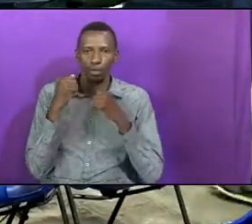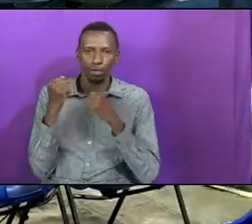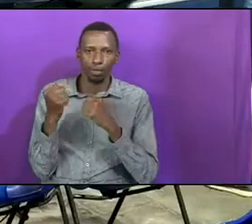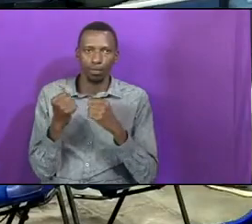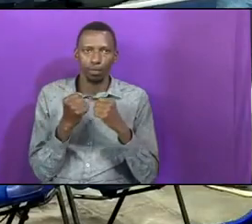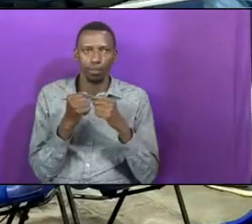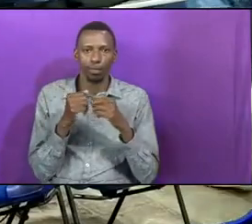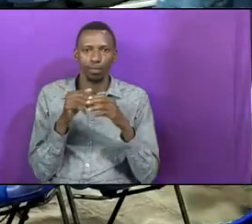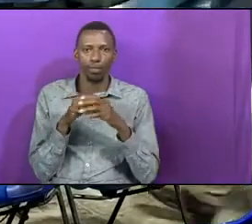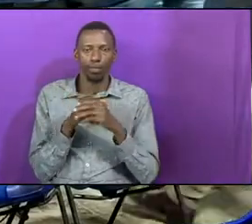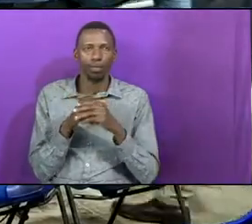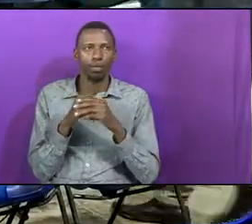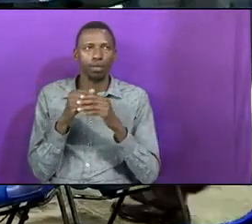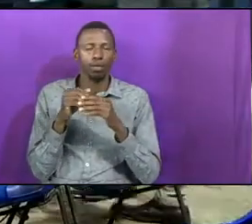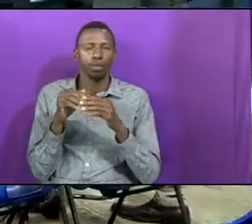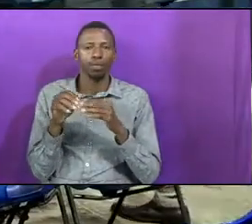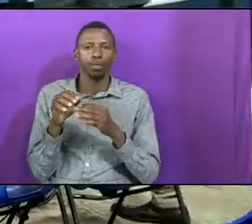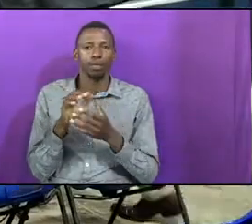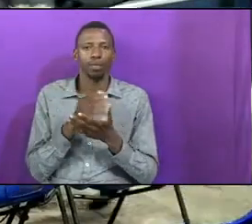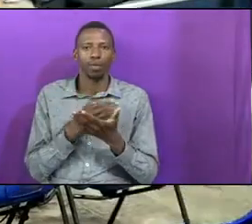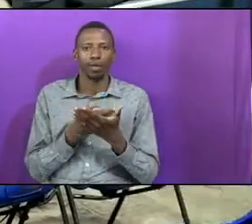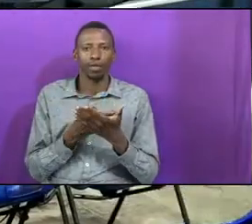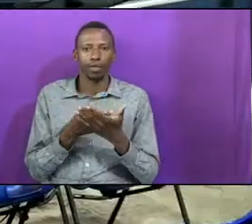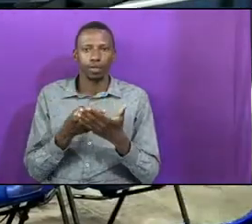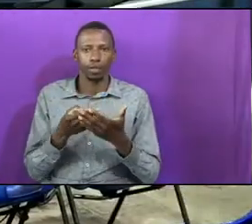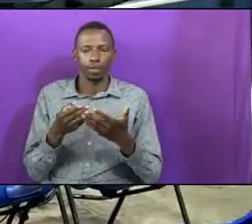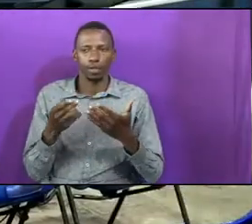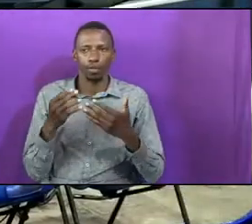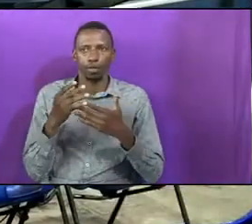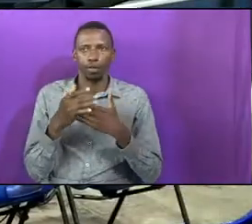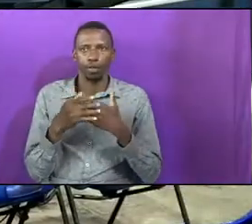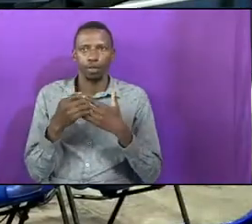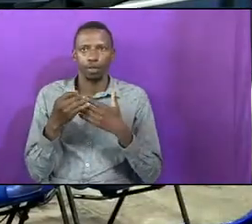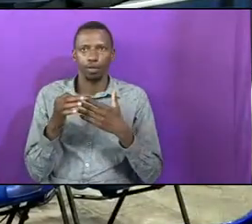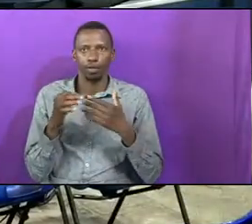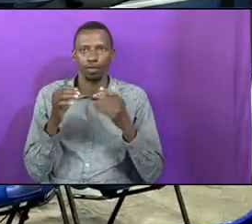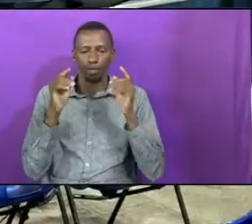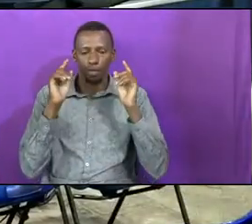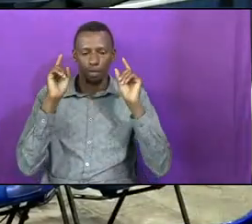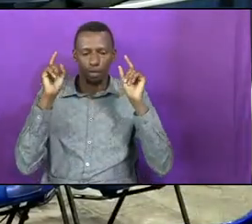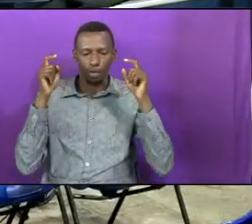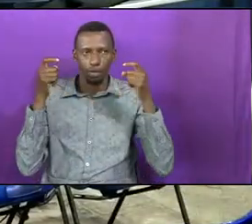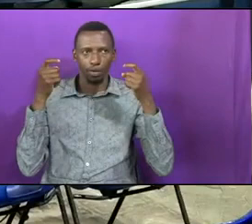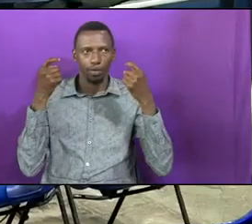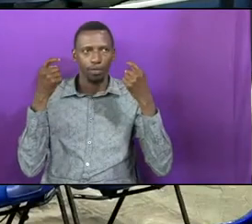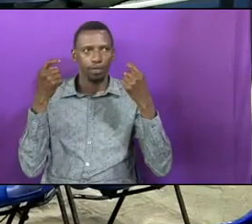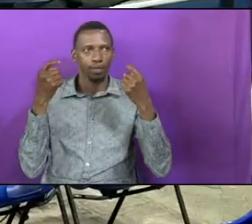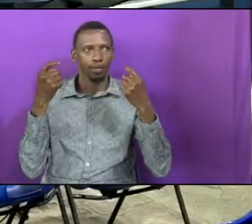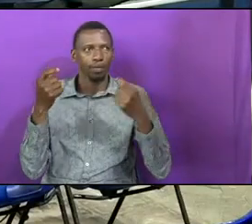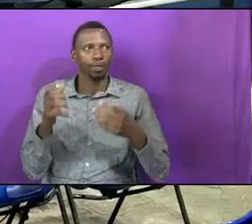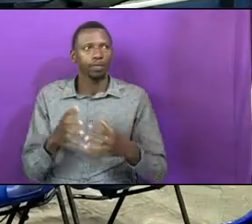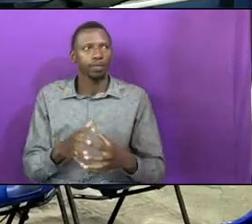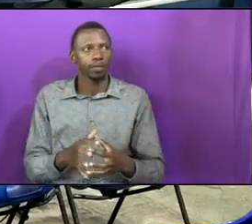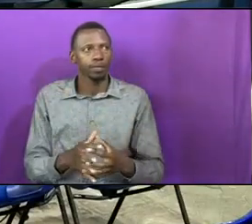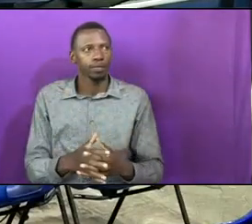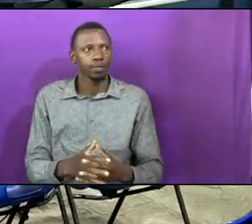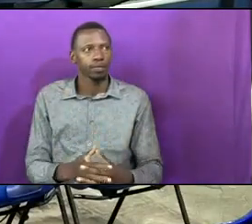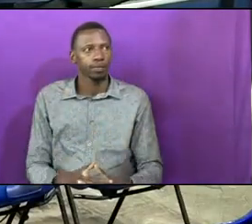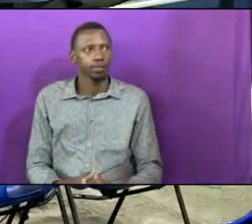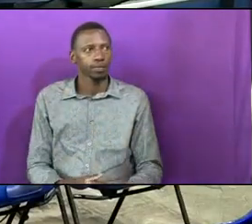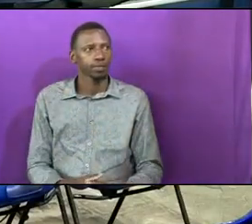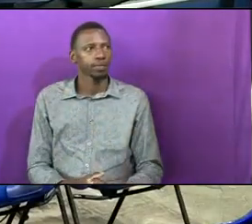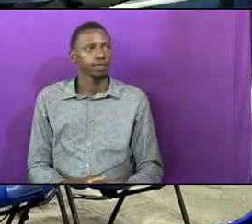-walking power in the precious blood of the Lamb.